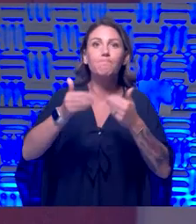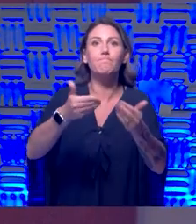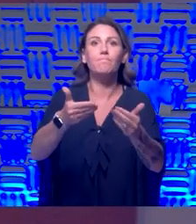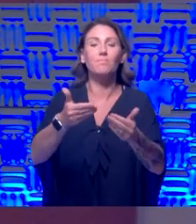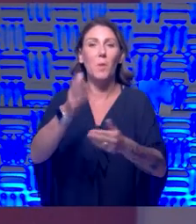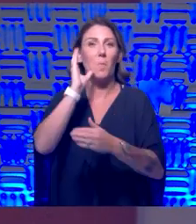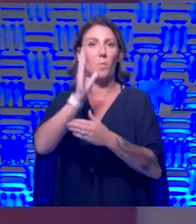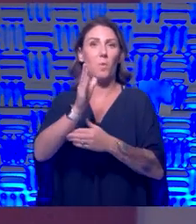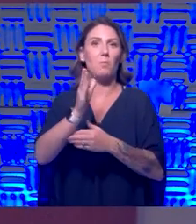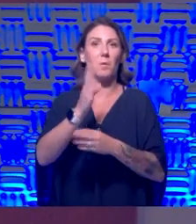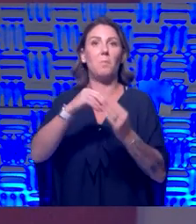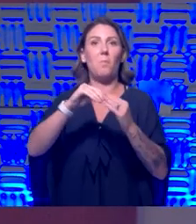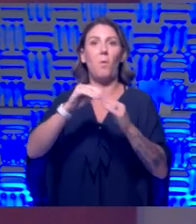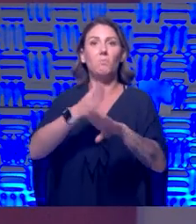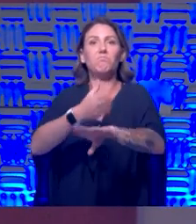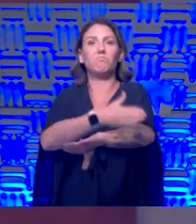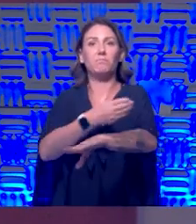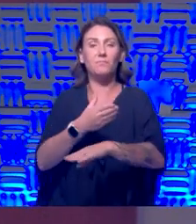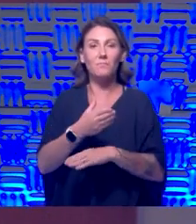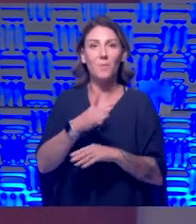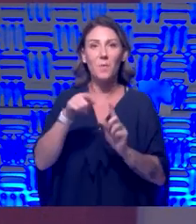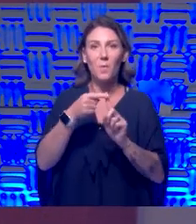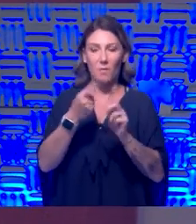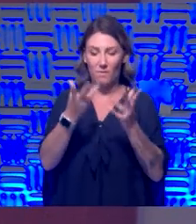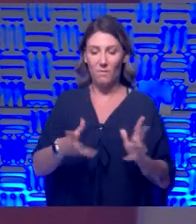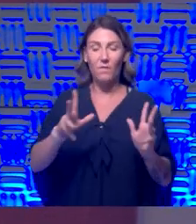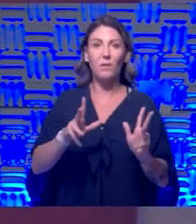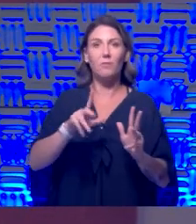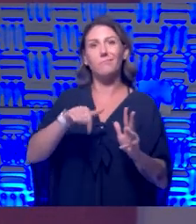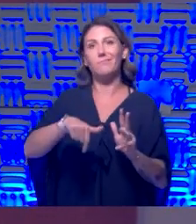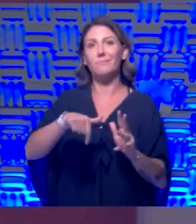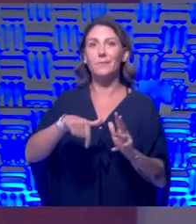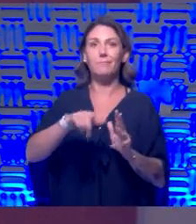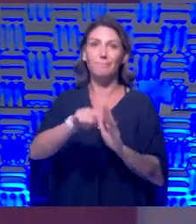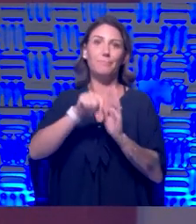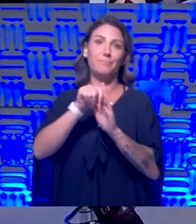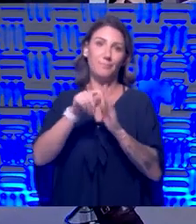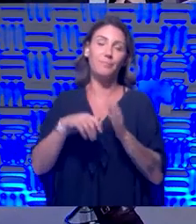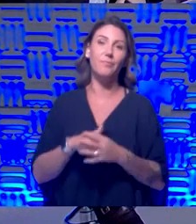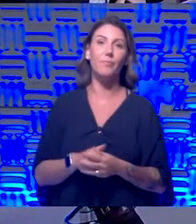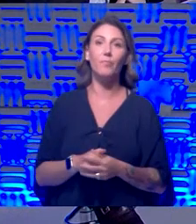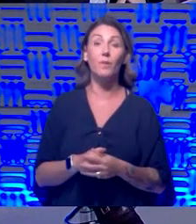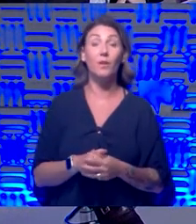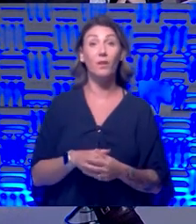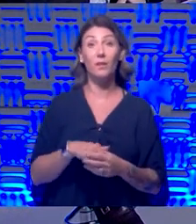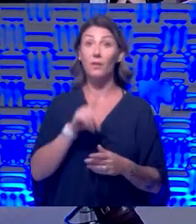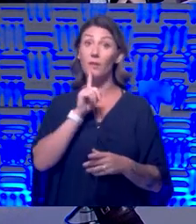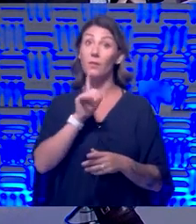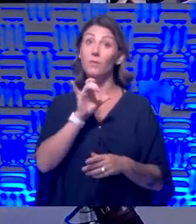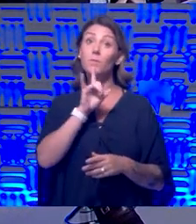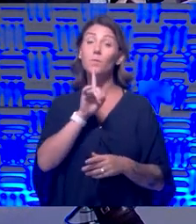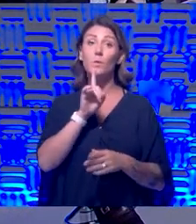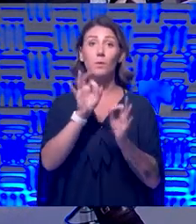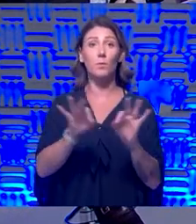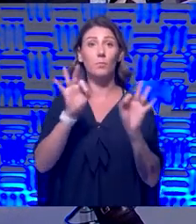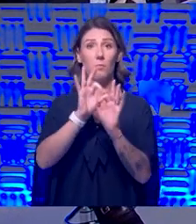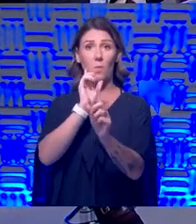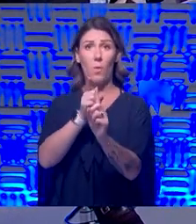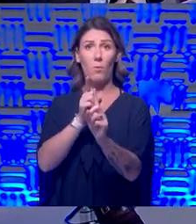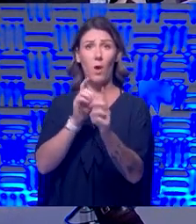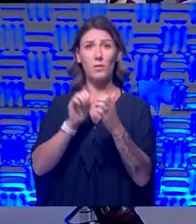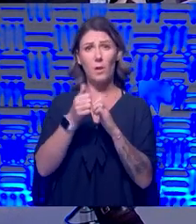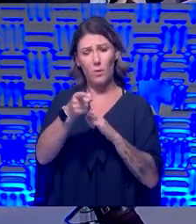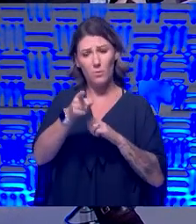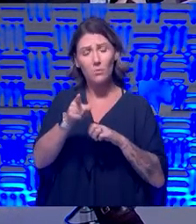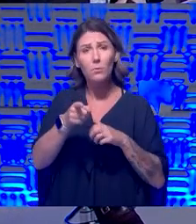ahead. Um, you know, when we get through this period. So yeah, that's a really important point. And, and how have you been able to still do